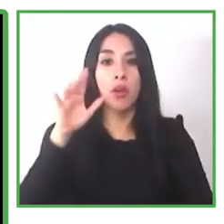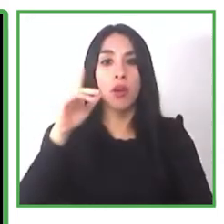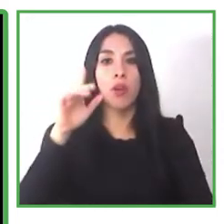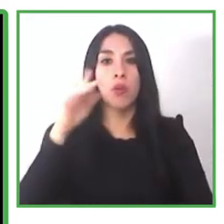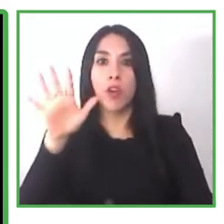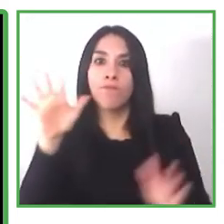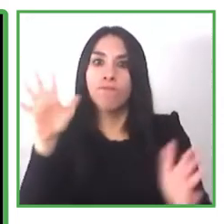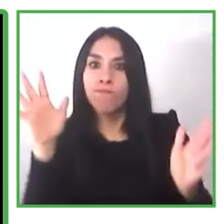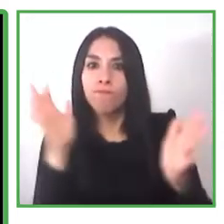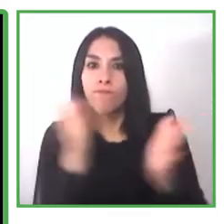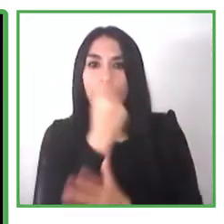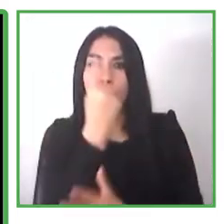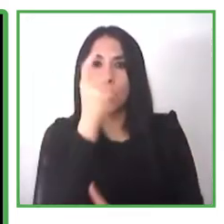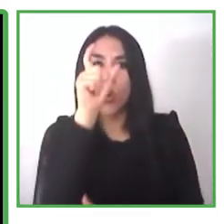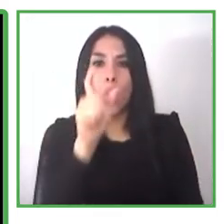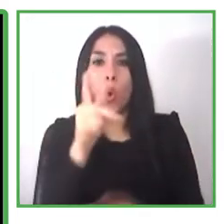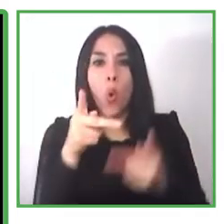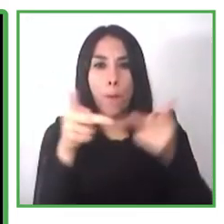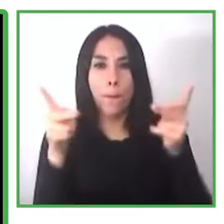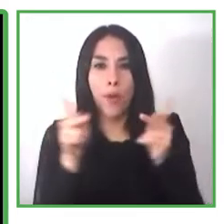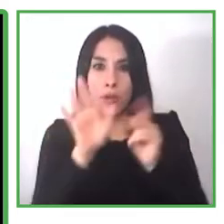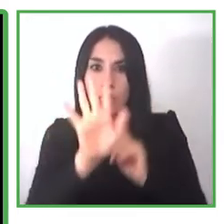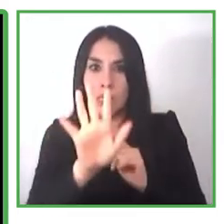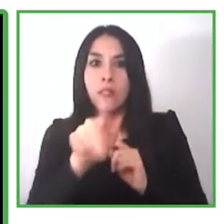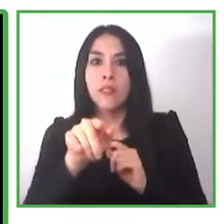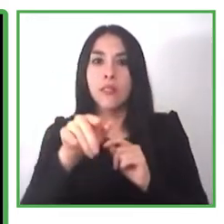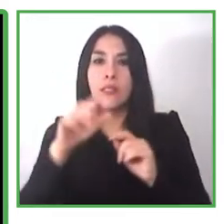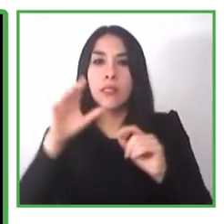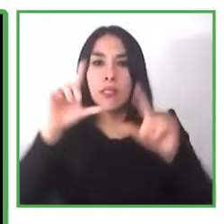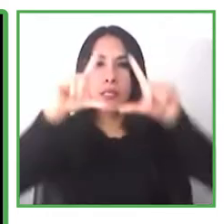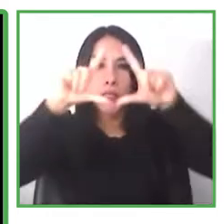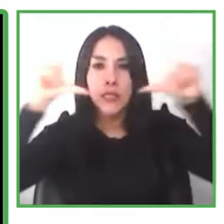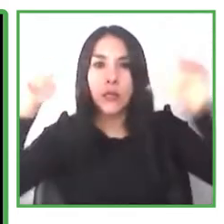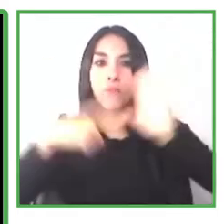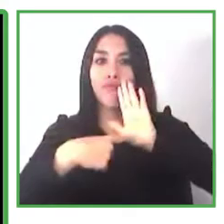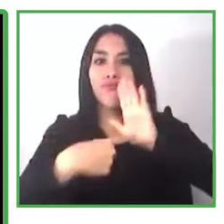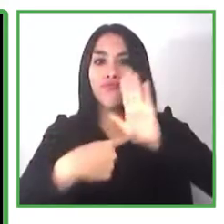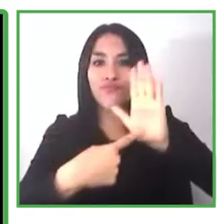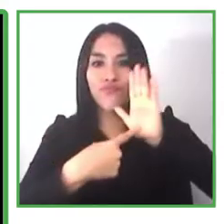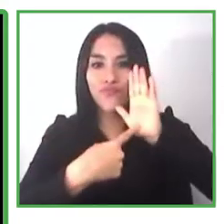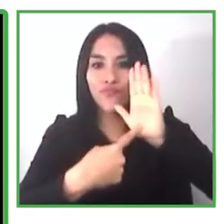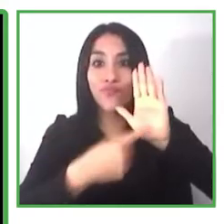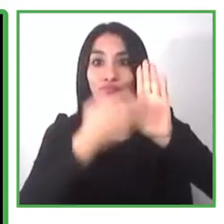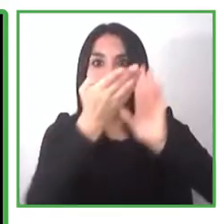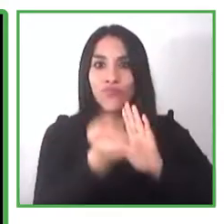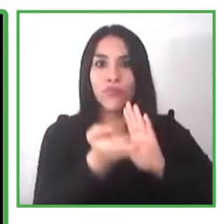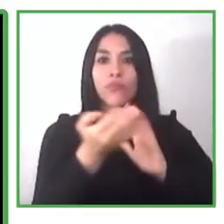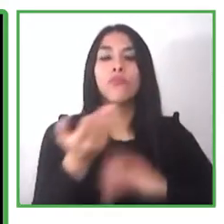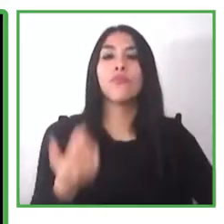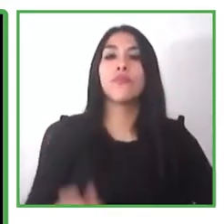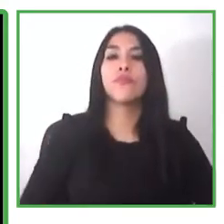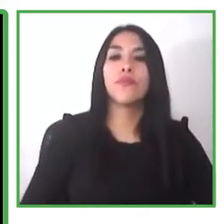disabilities here are some campaign photos